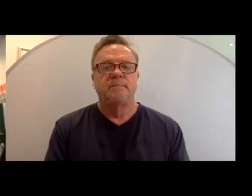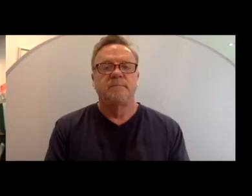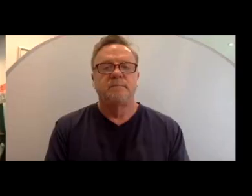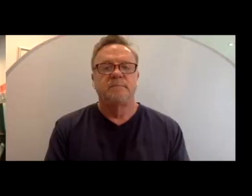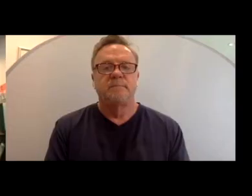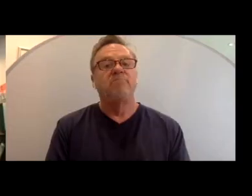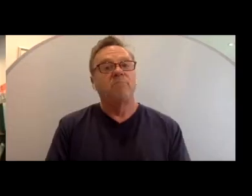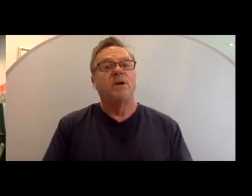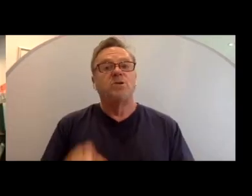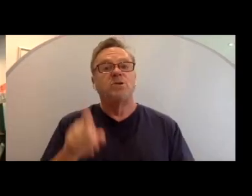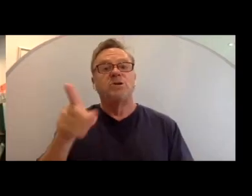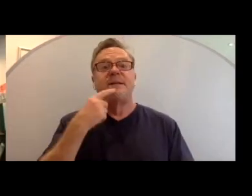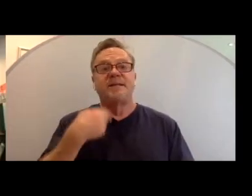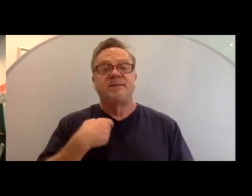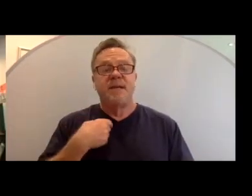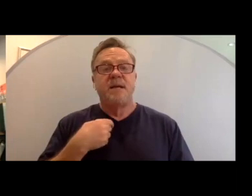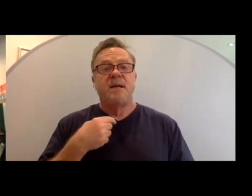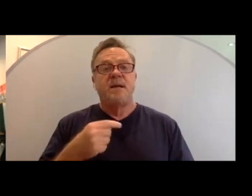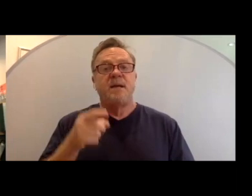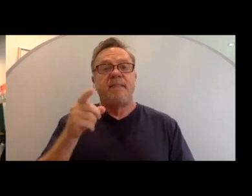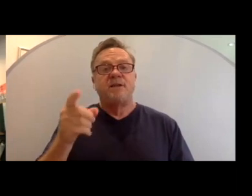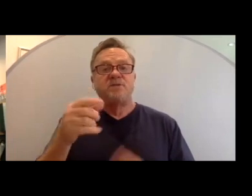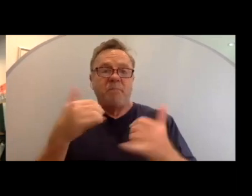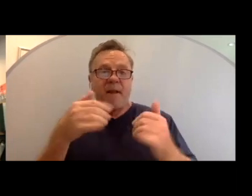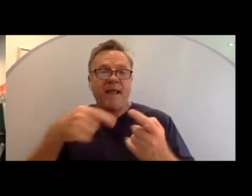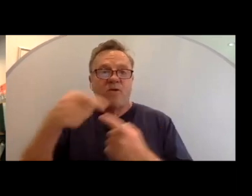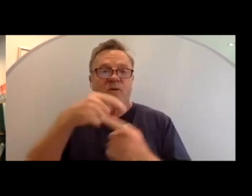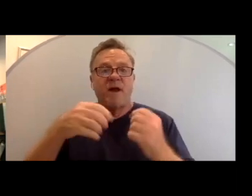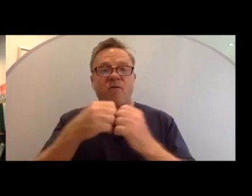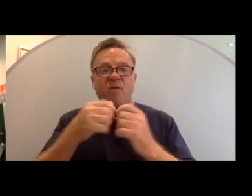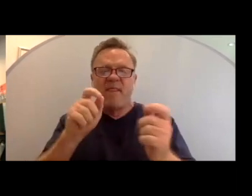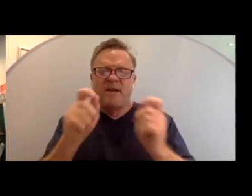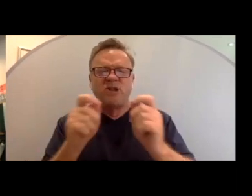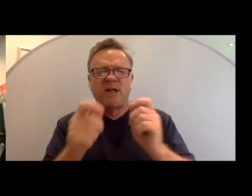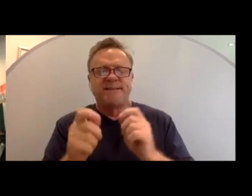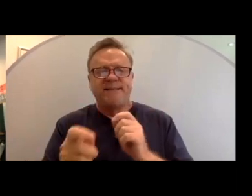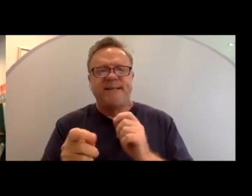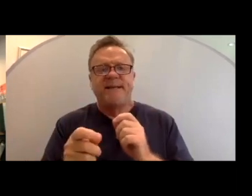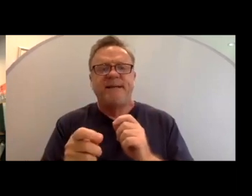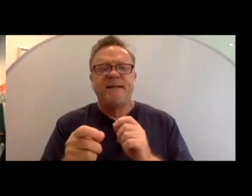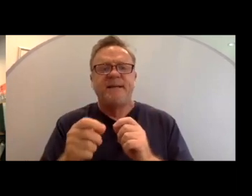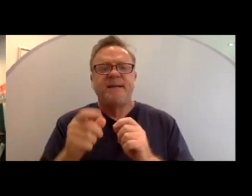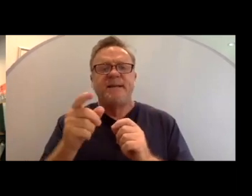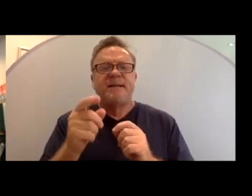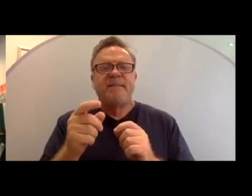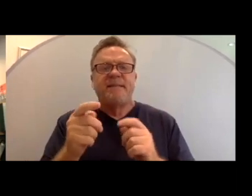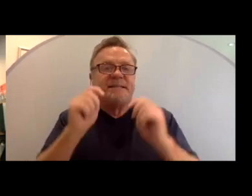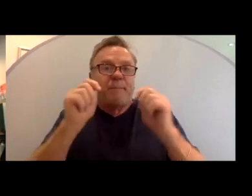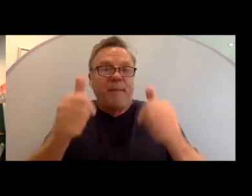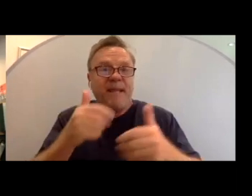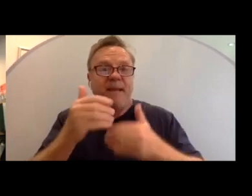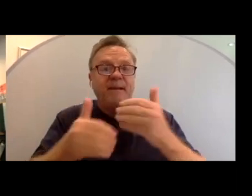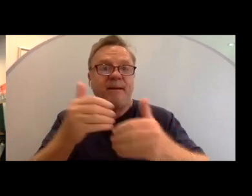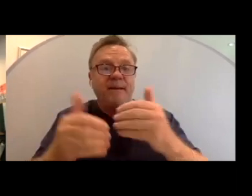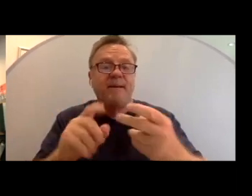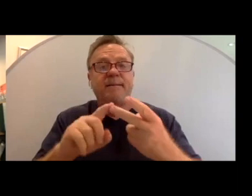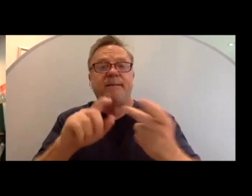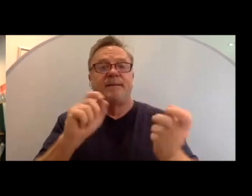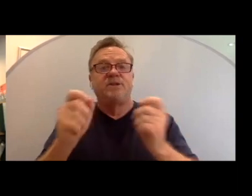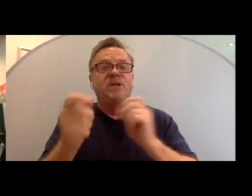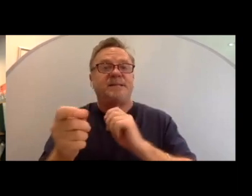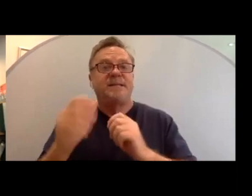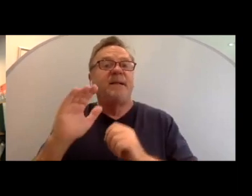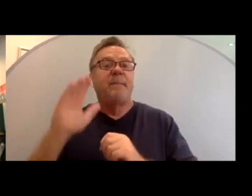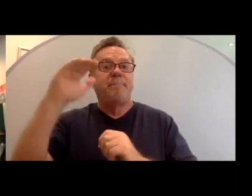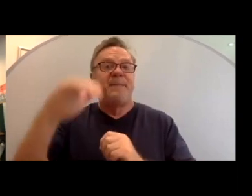So, she tells me that she's been playing around with adjusting the speed of it, adjusting the